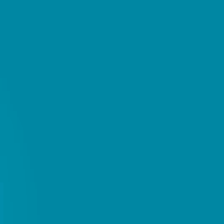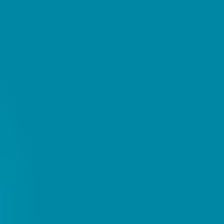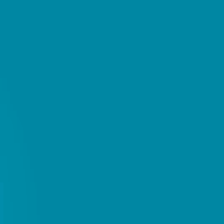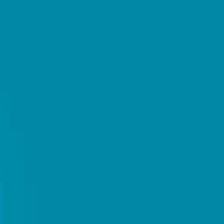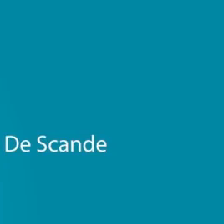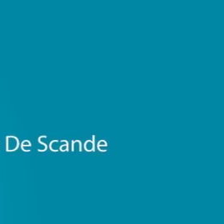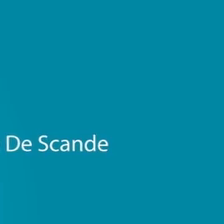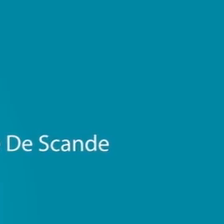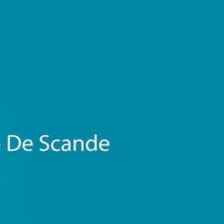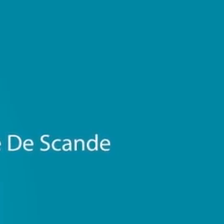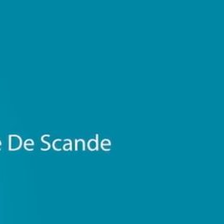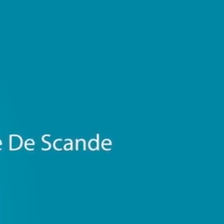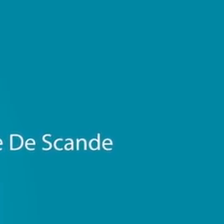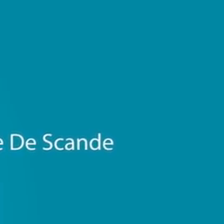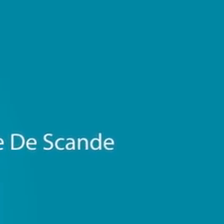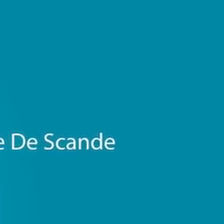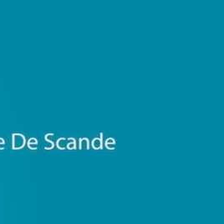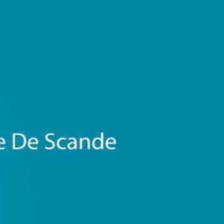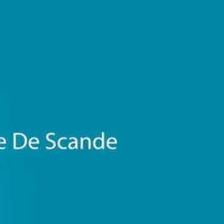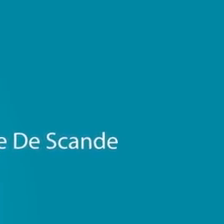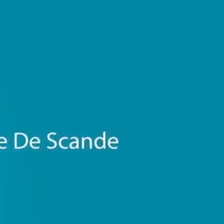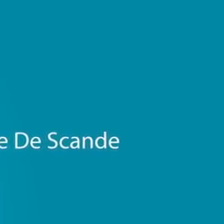the mailing co co co